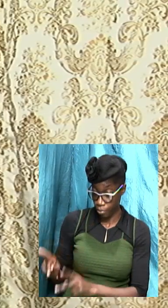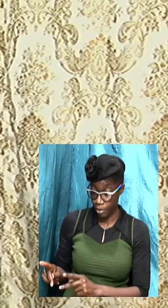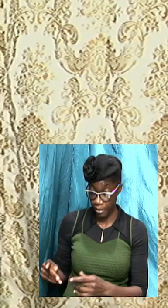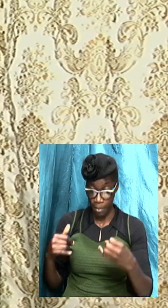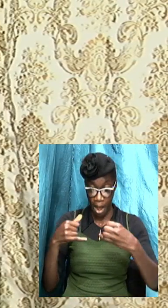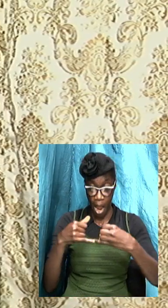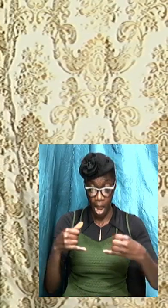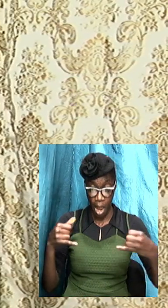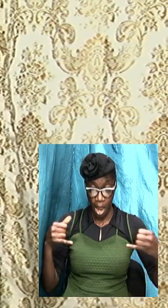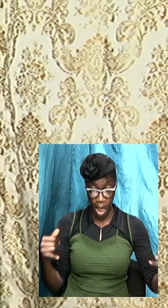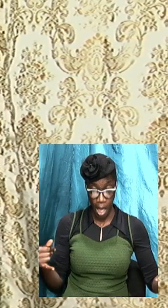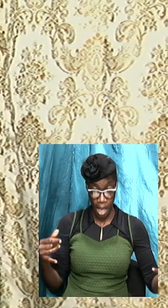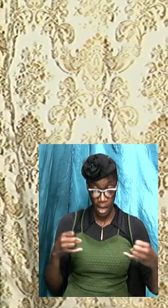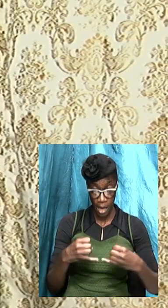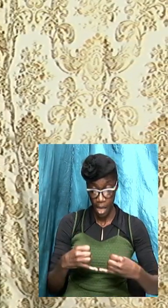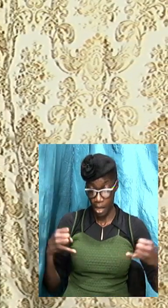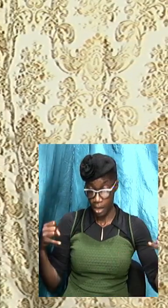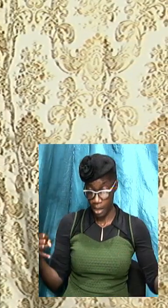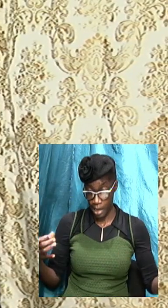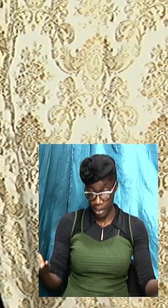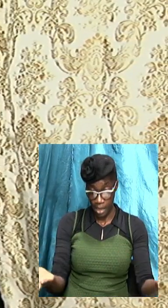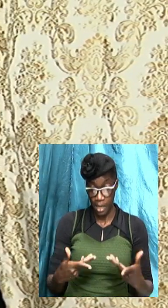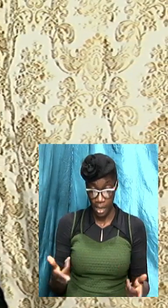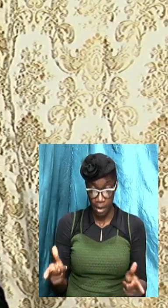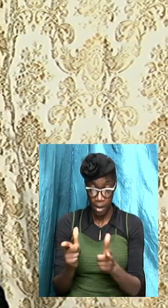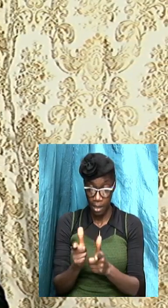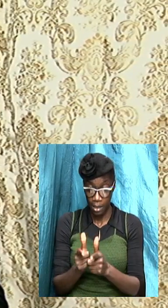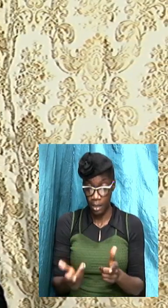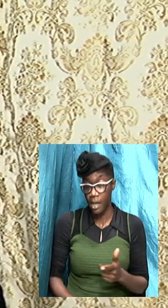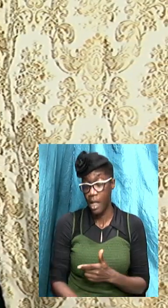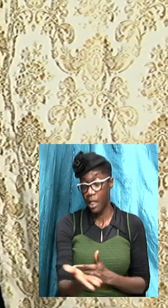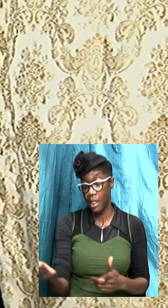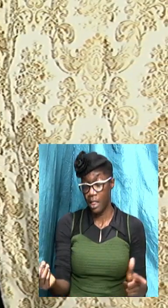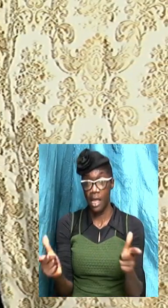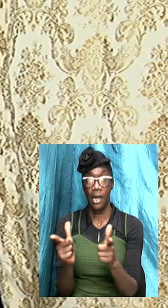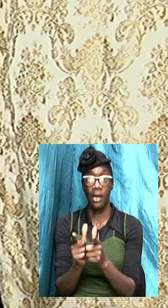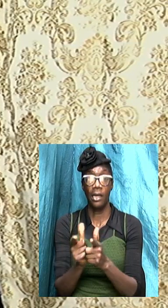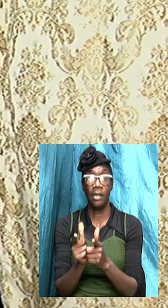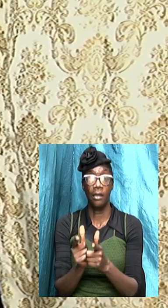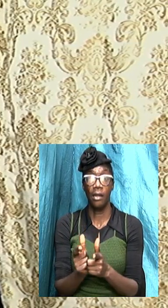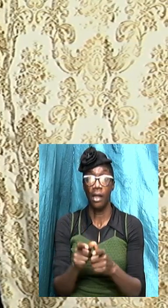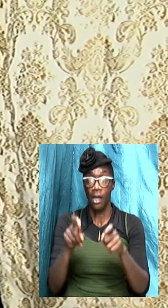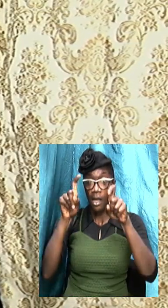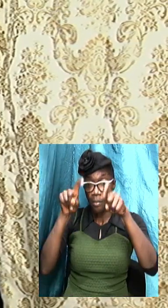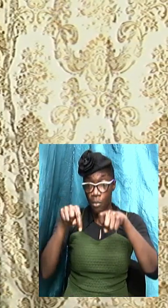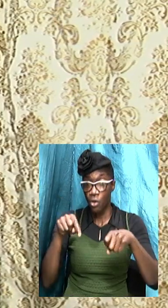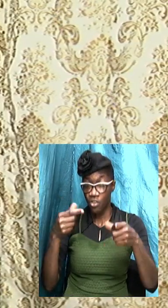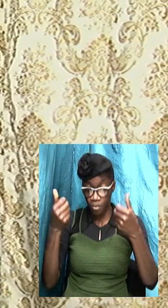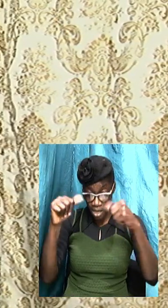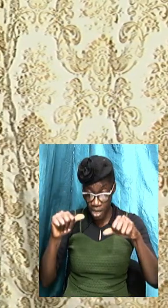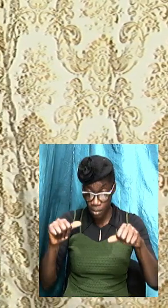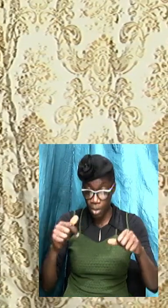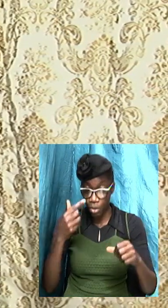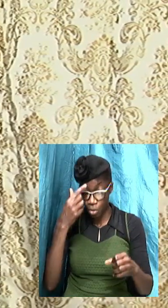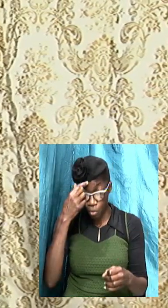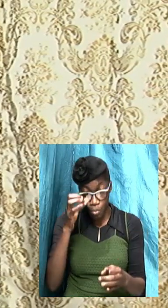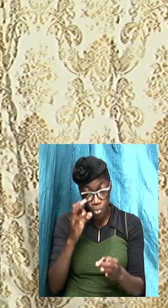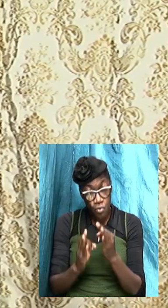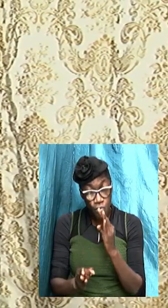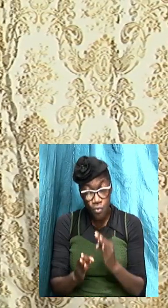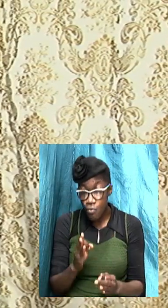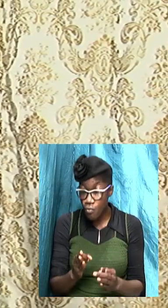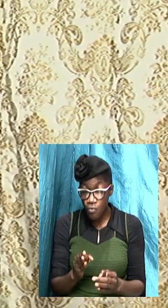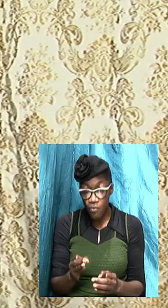line hear a little and dear a little so we must be able to prove the doctrine